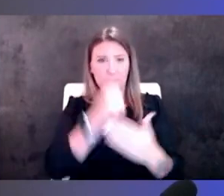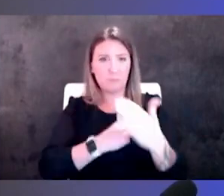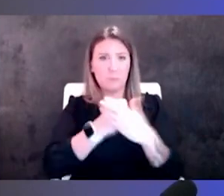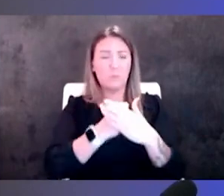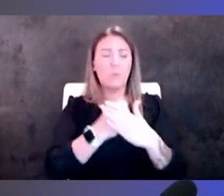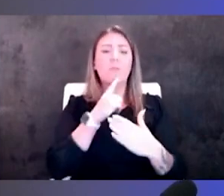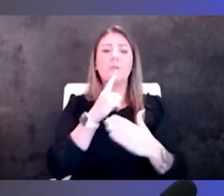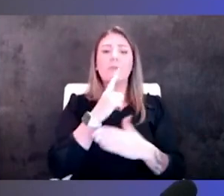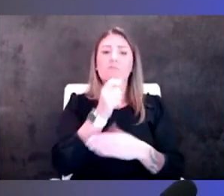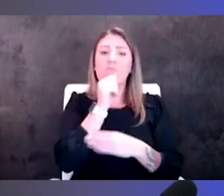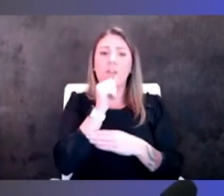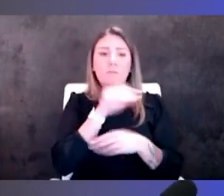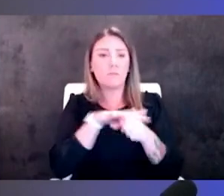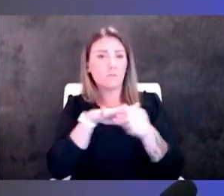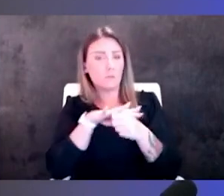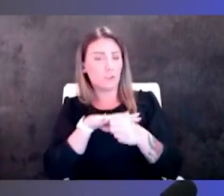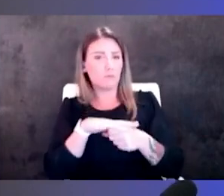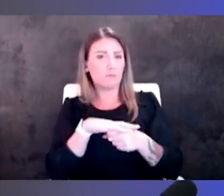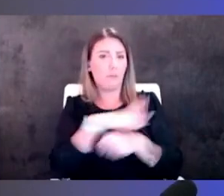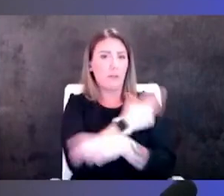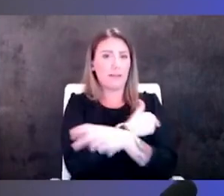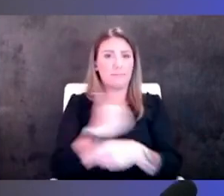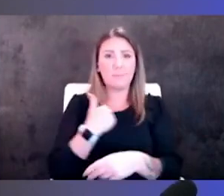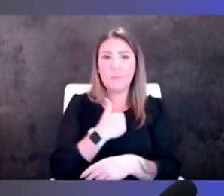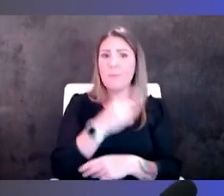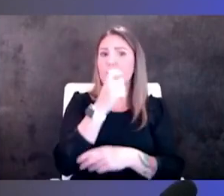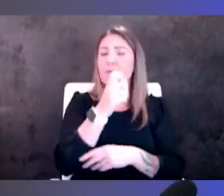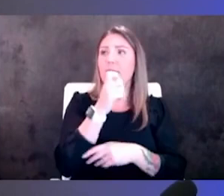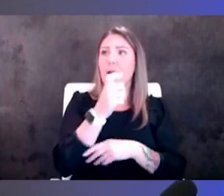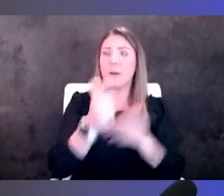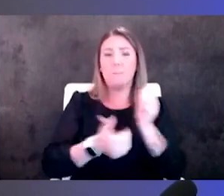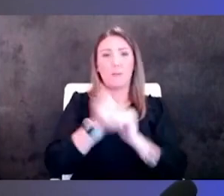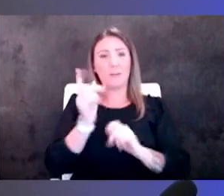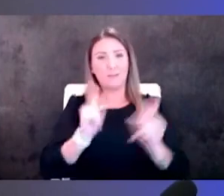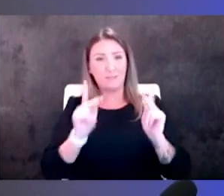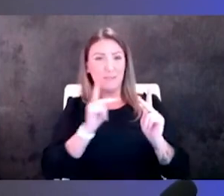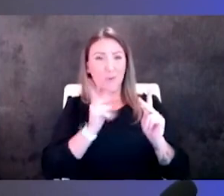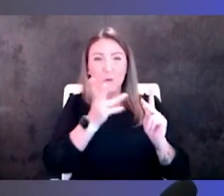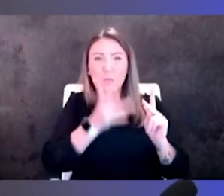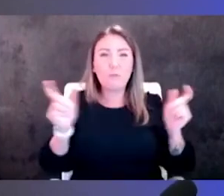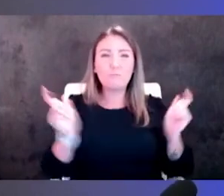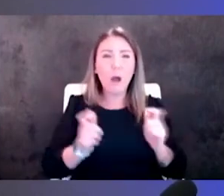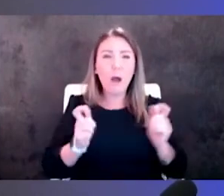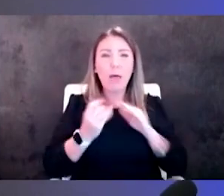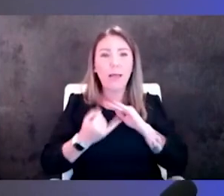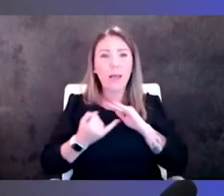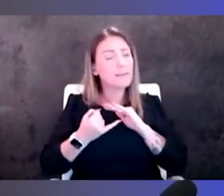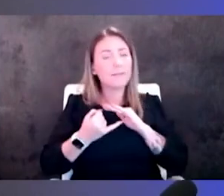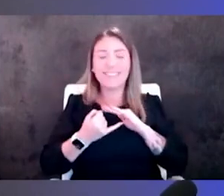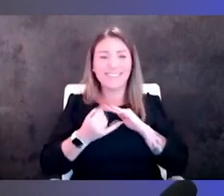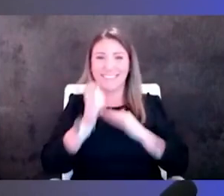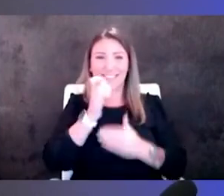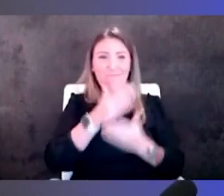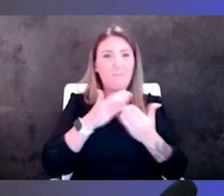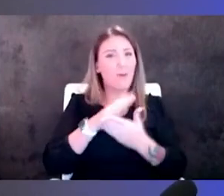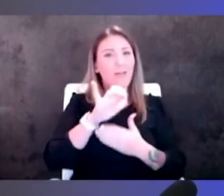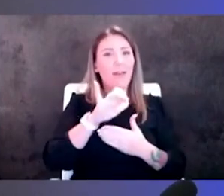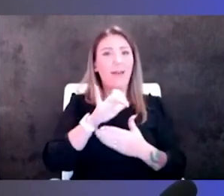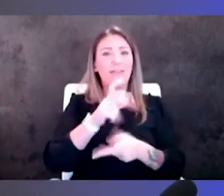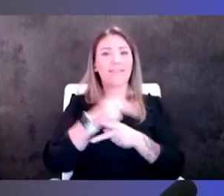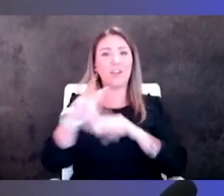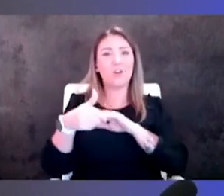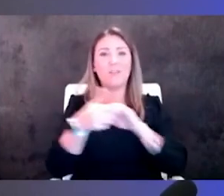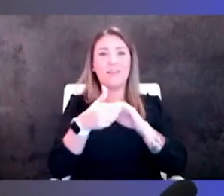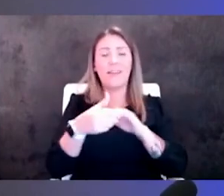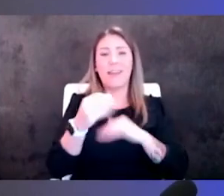member so no you don't have to be what most people would think of as rural and small and isolated to be part of the care collaborative and obviously university kansas